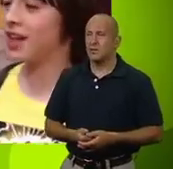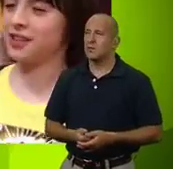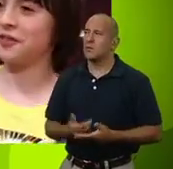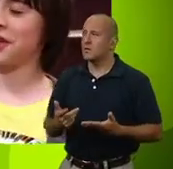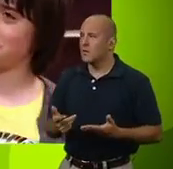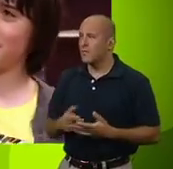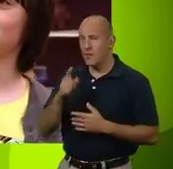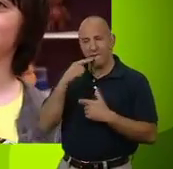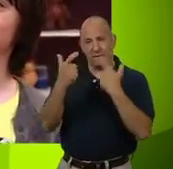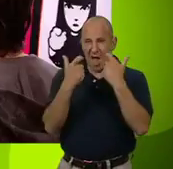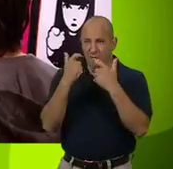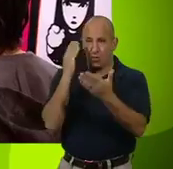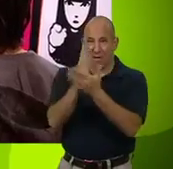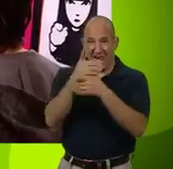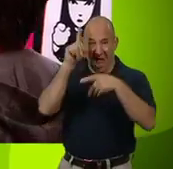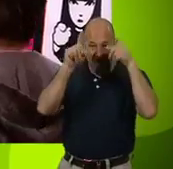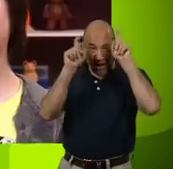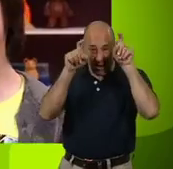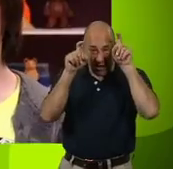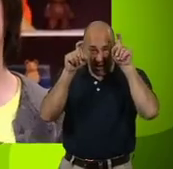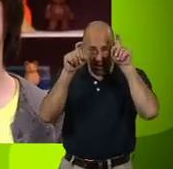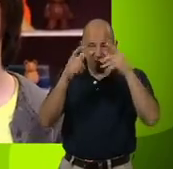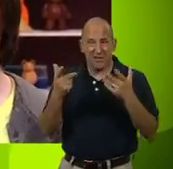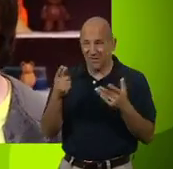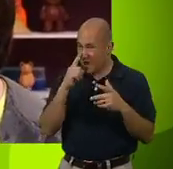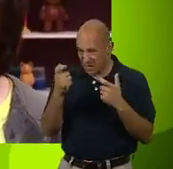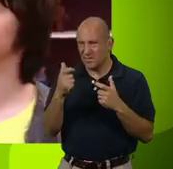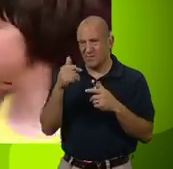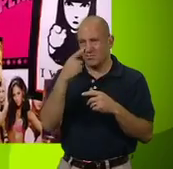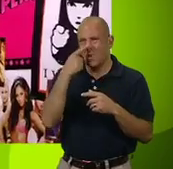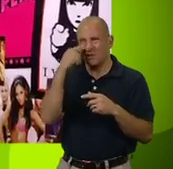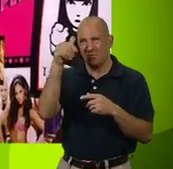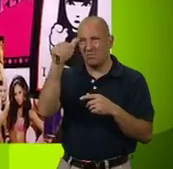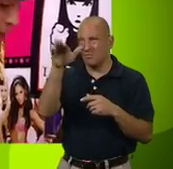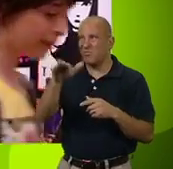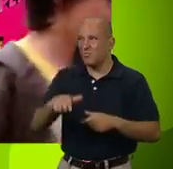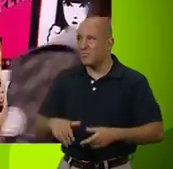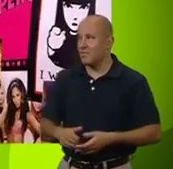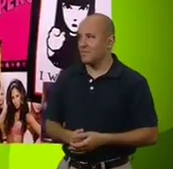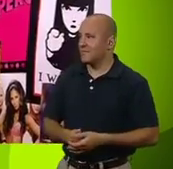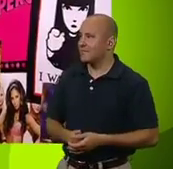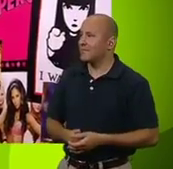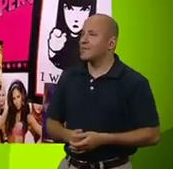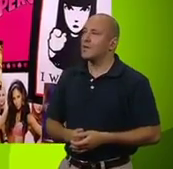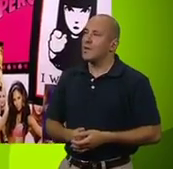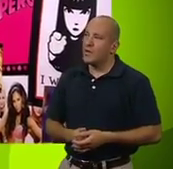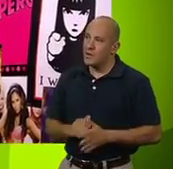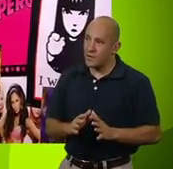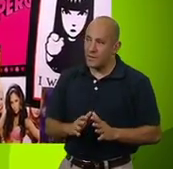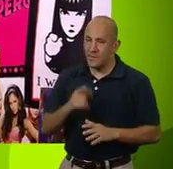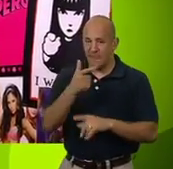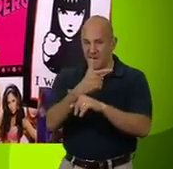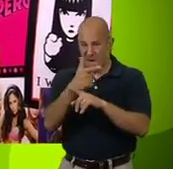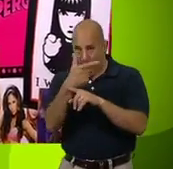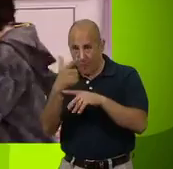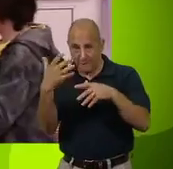So unless you can find a real alien for us to film, you can keep your big hooter out. Okay. But you will